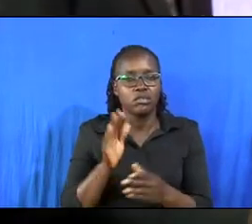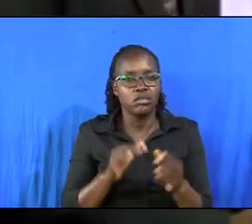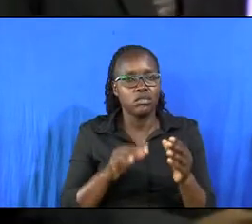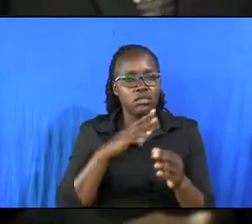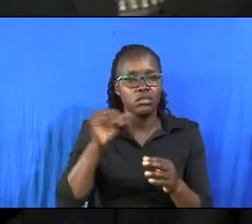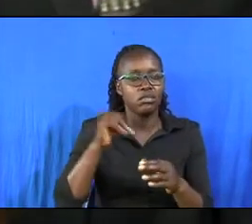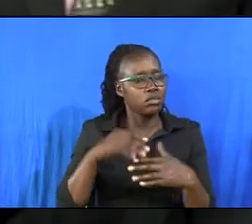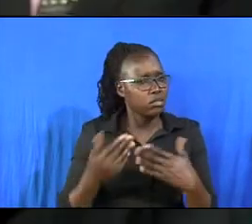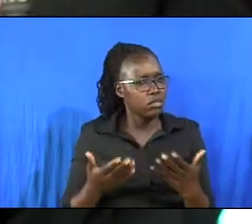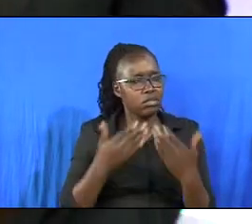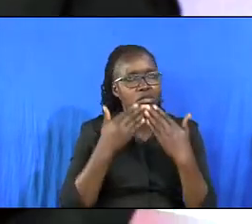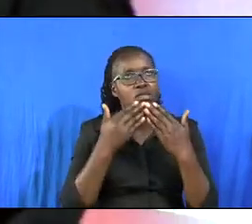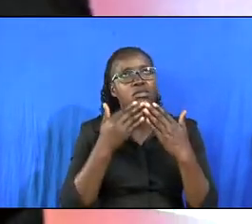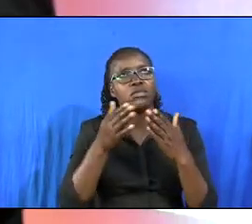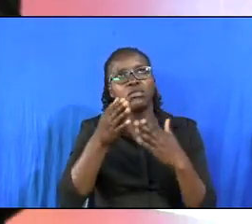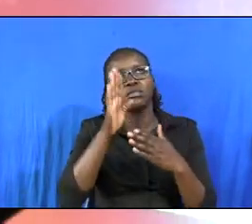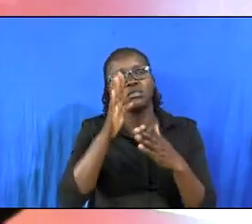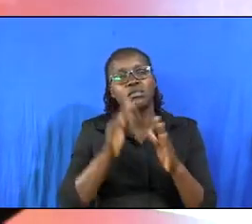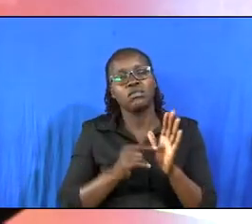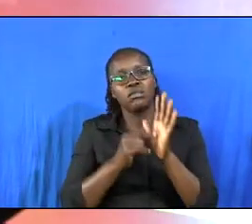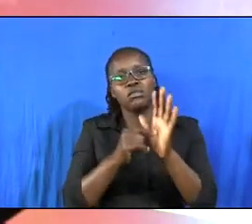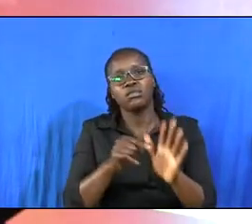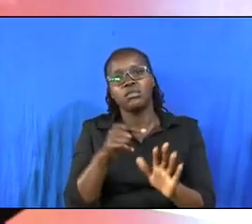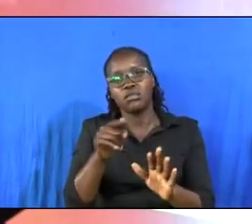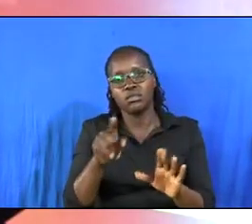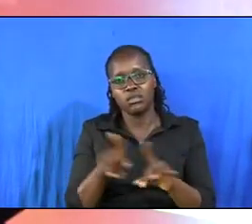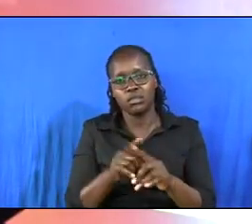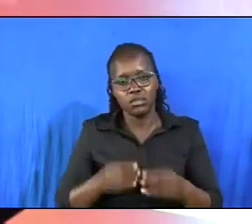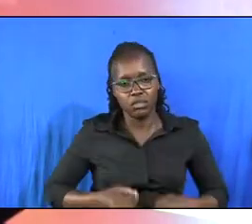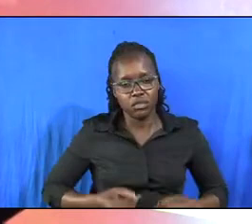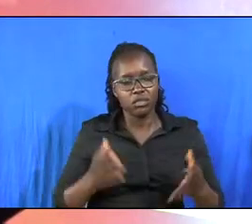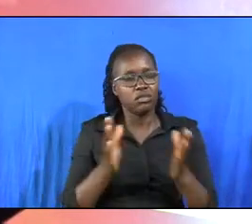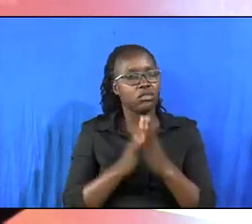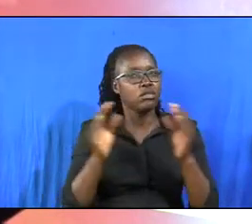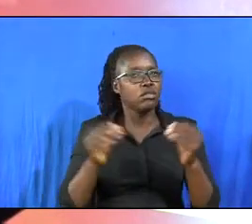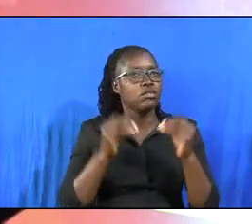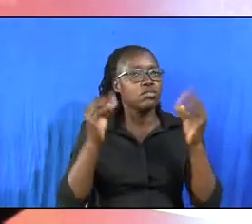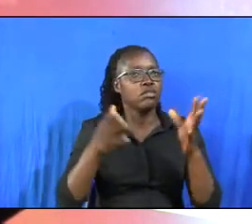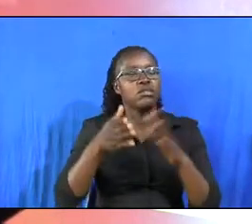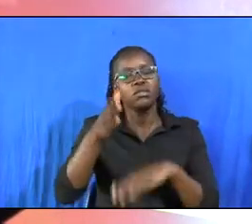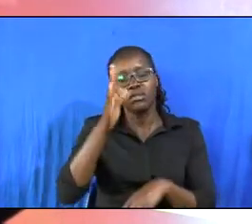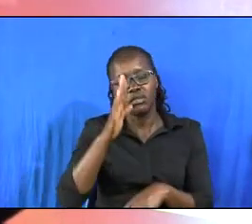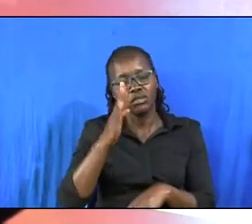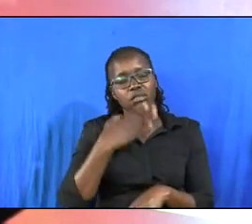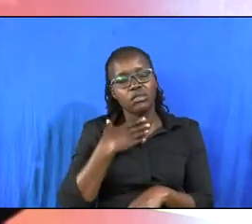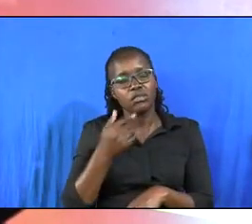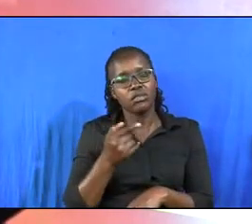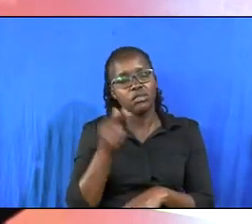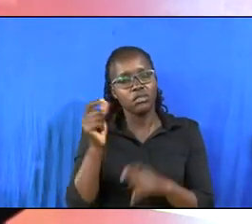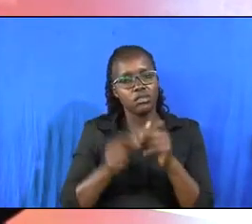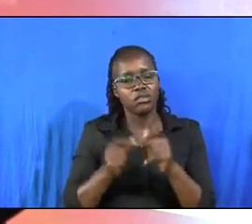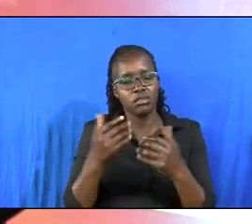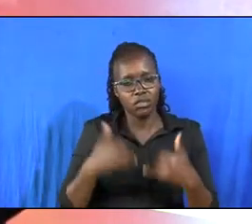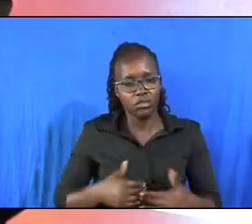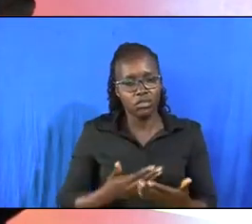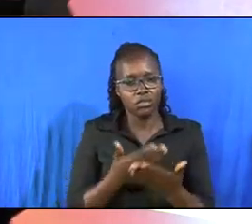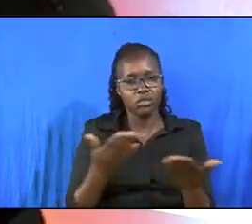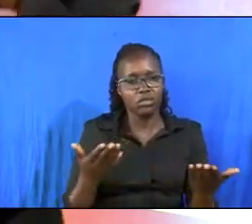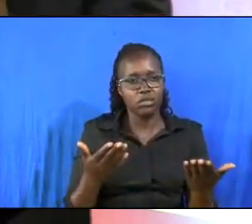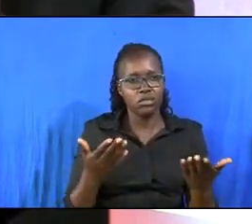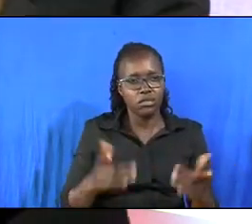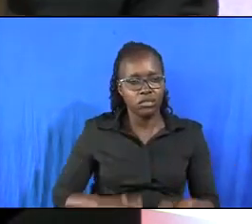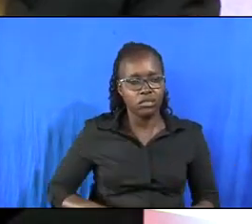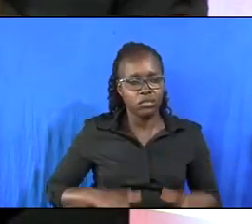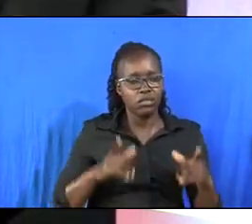how will you thank God? By presenting yourself as a sacrifice. Hallelujah. God wants each and every one of us to